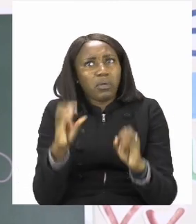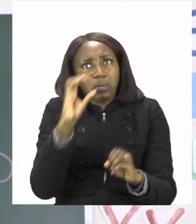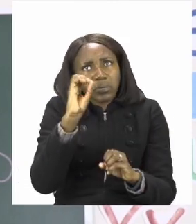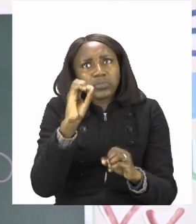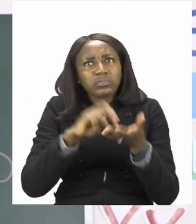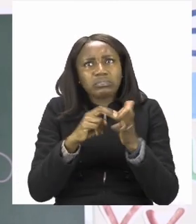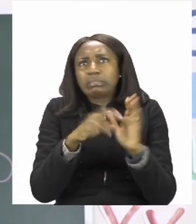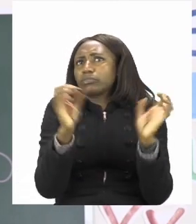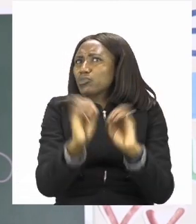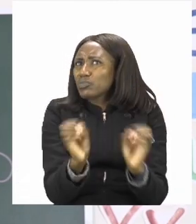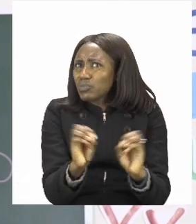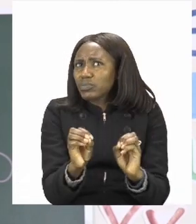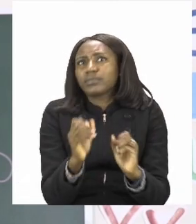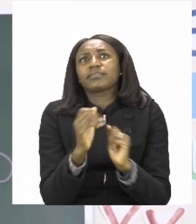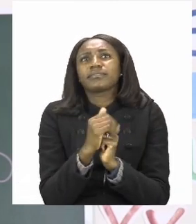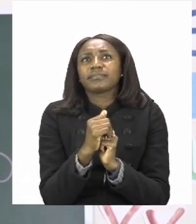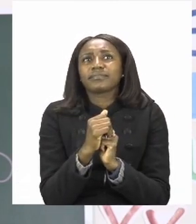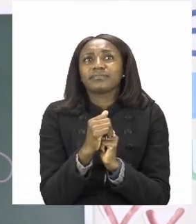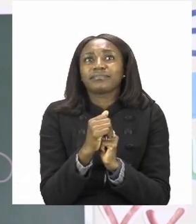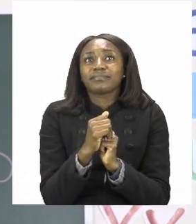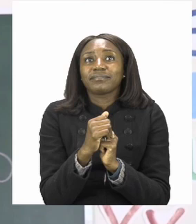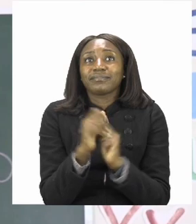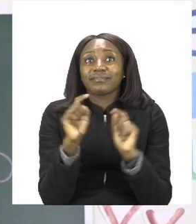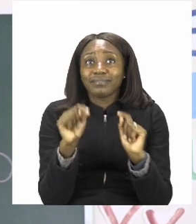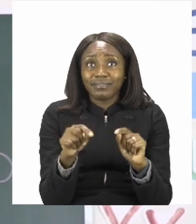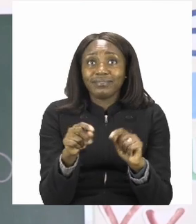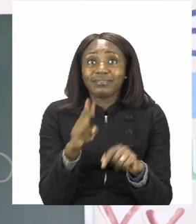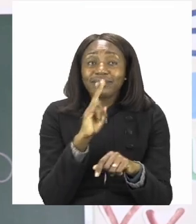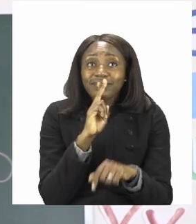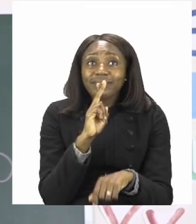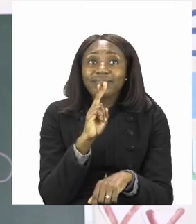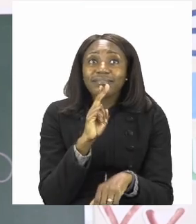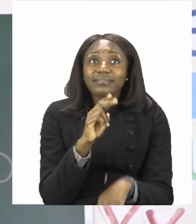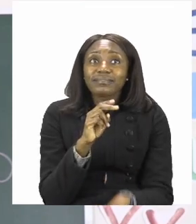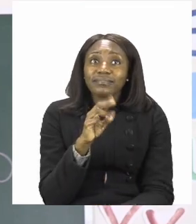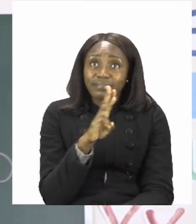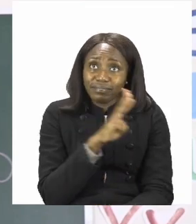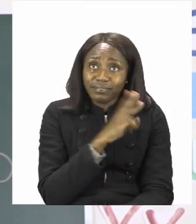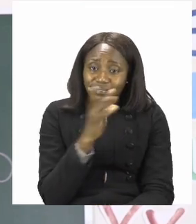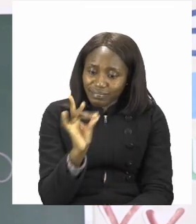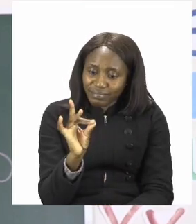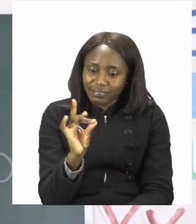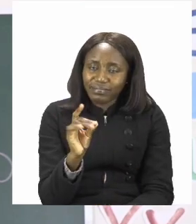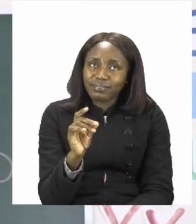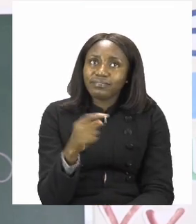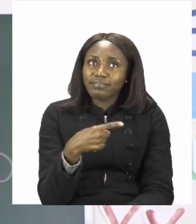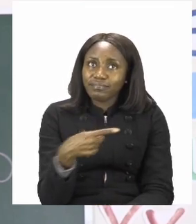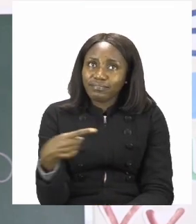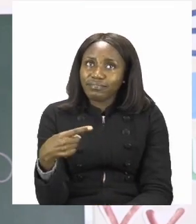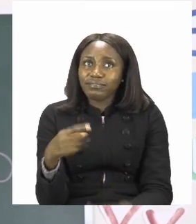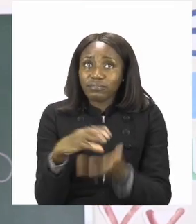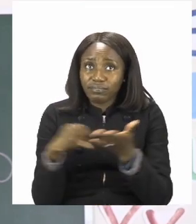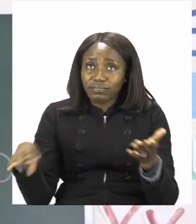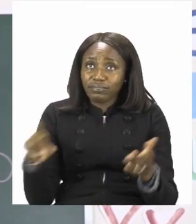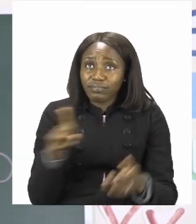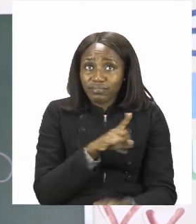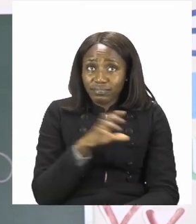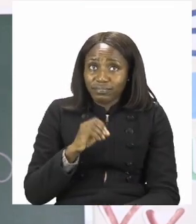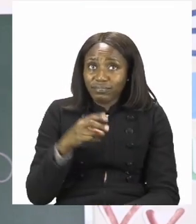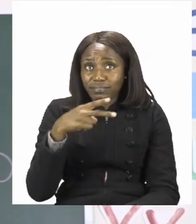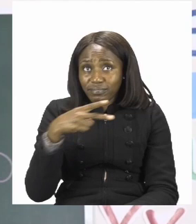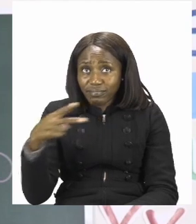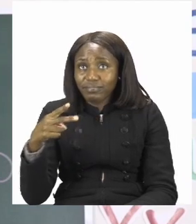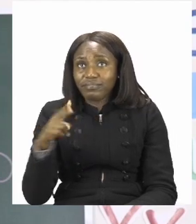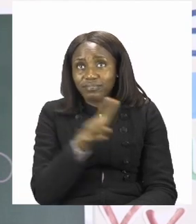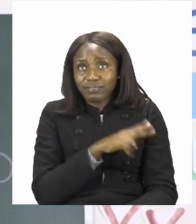And we have our answer. So 38 minus 10 will